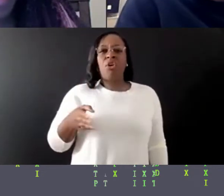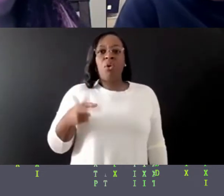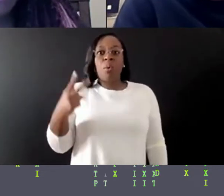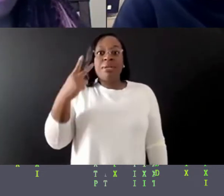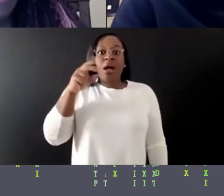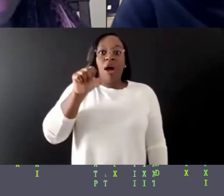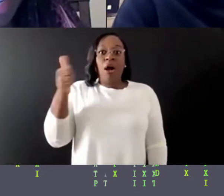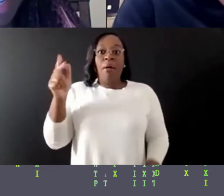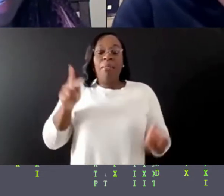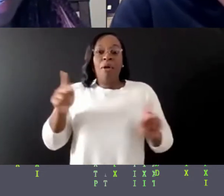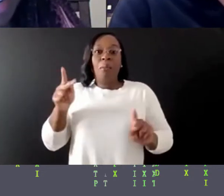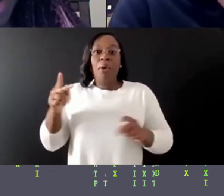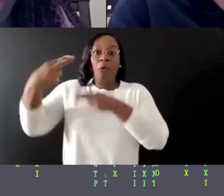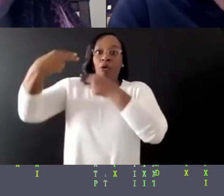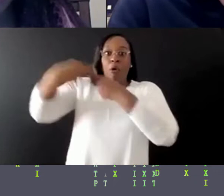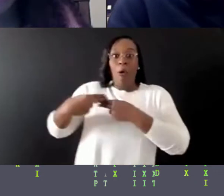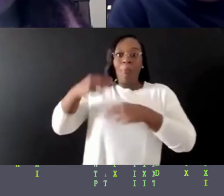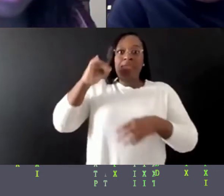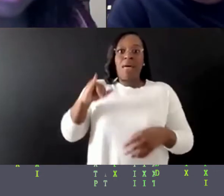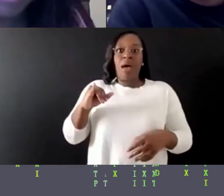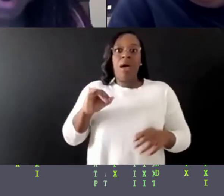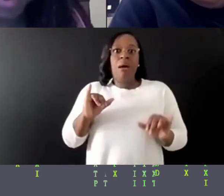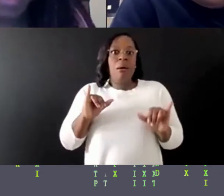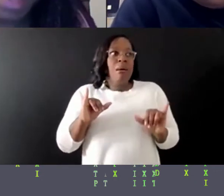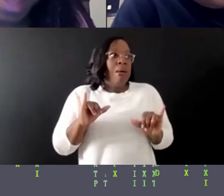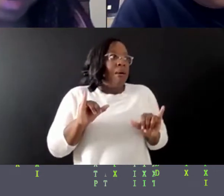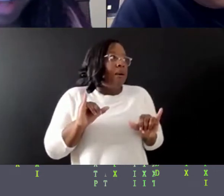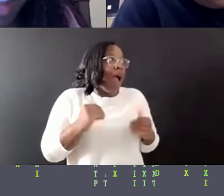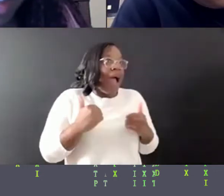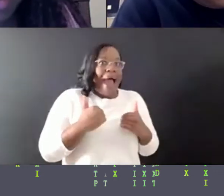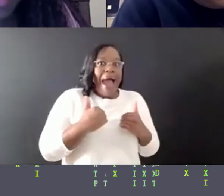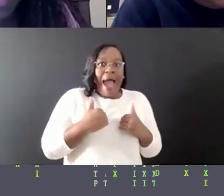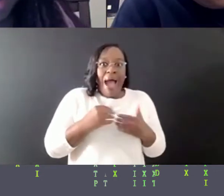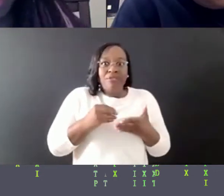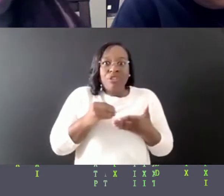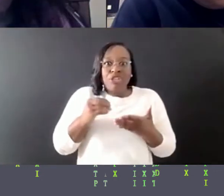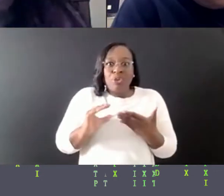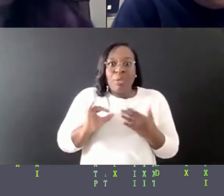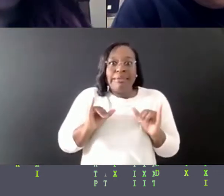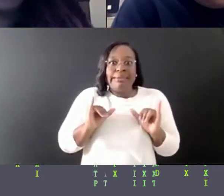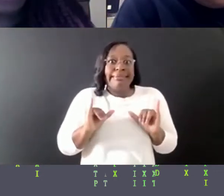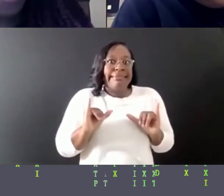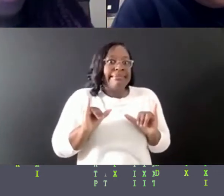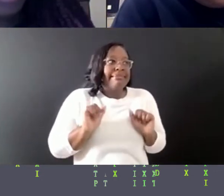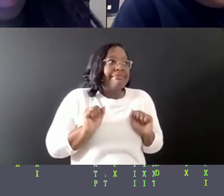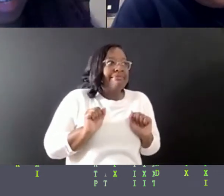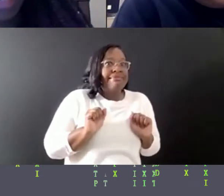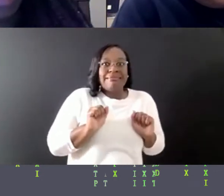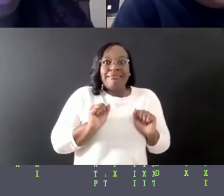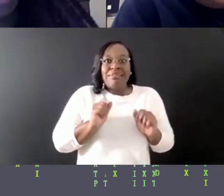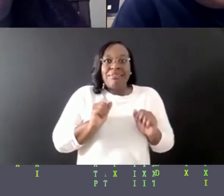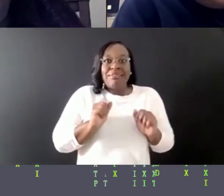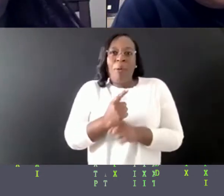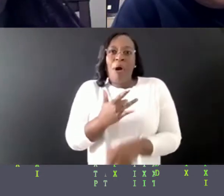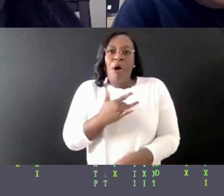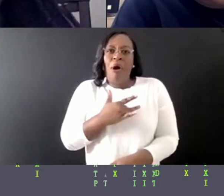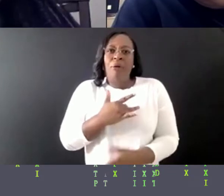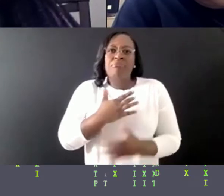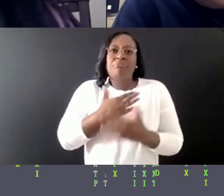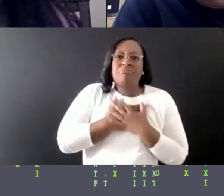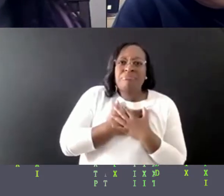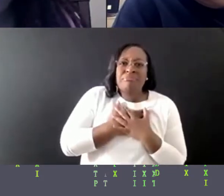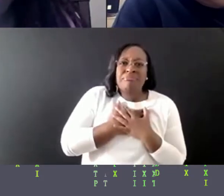oh, I have students, right? So, it kind of, like, pulls at the heartstrings a little bit.